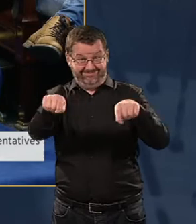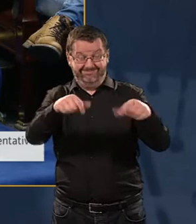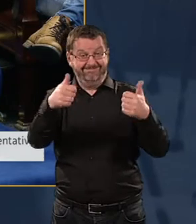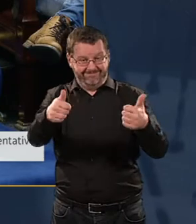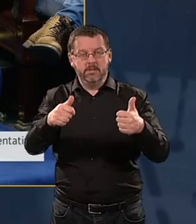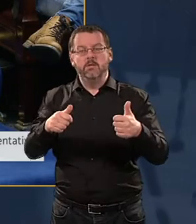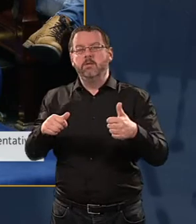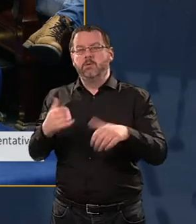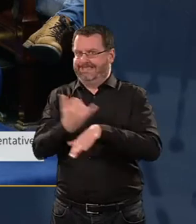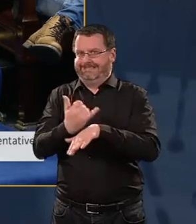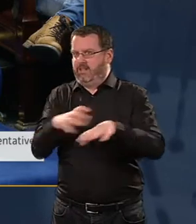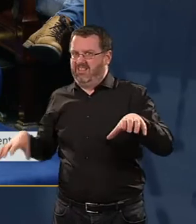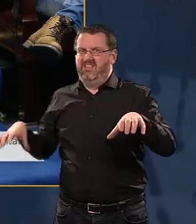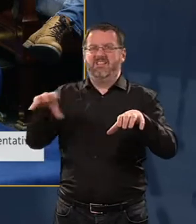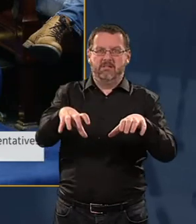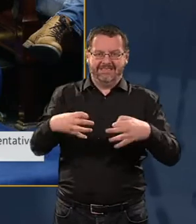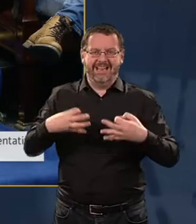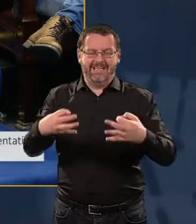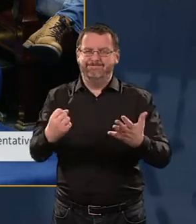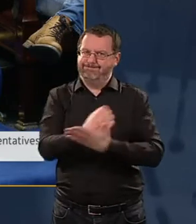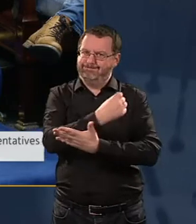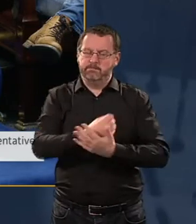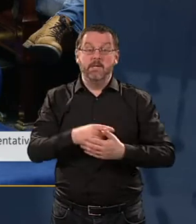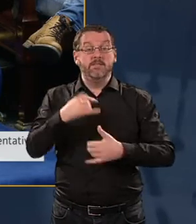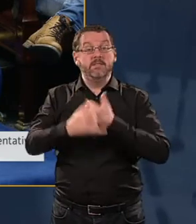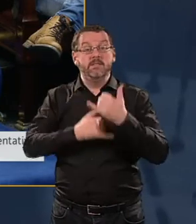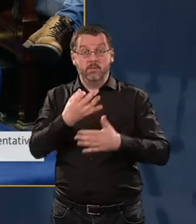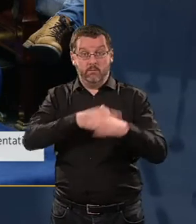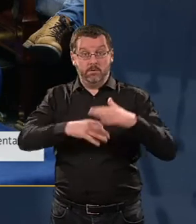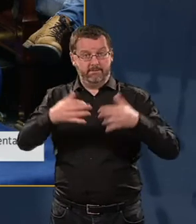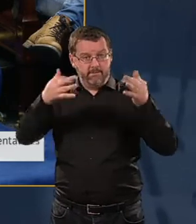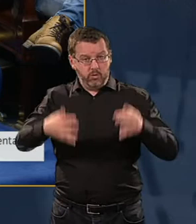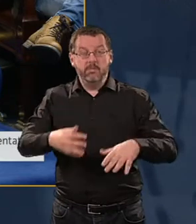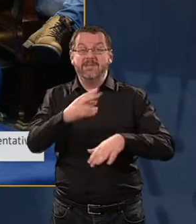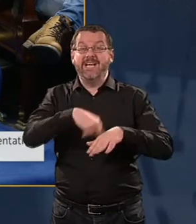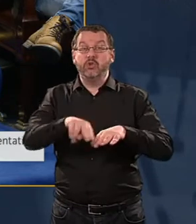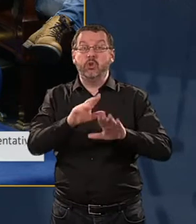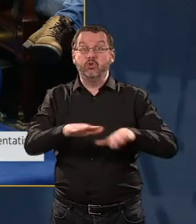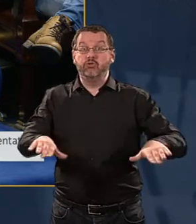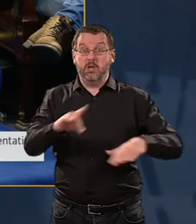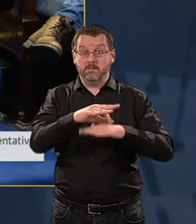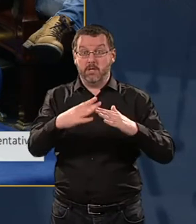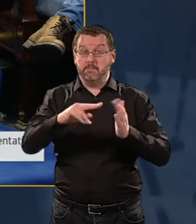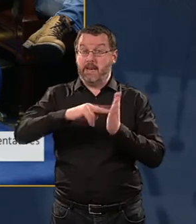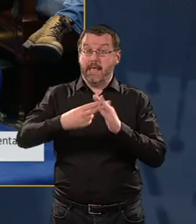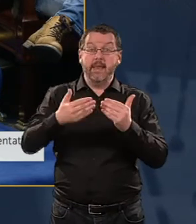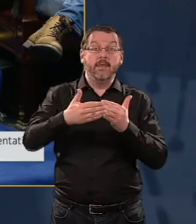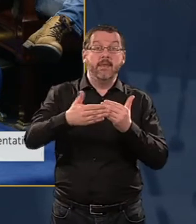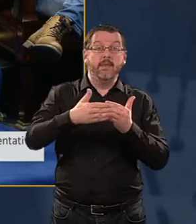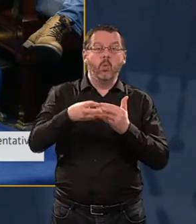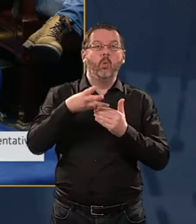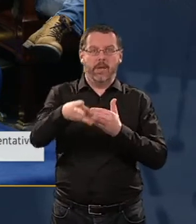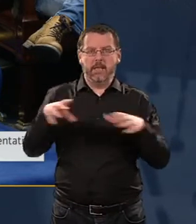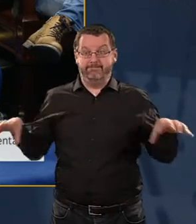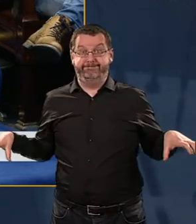regrettable. This year, the government has confirmed that the plan for the National Children's Hospital involves the co-location